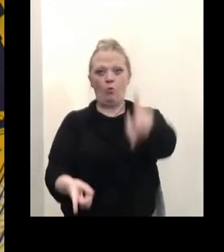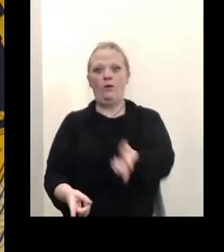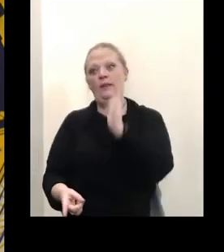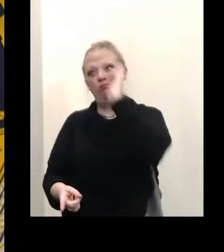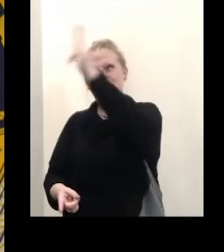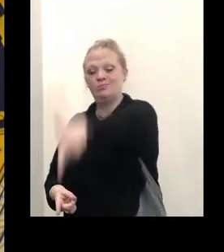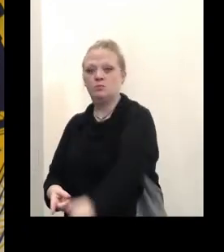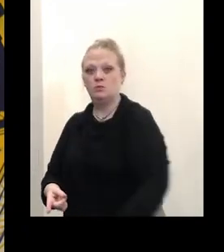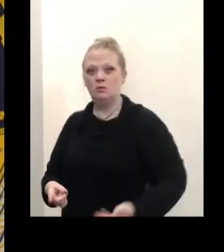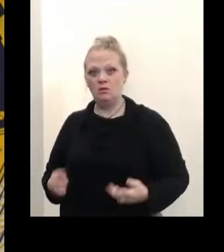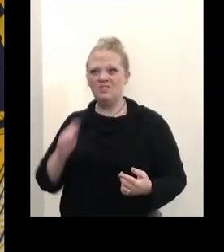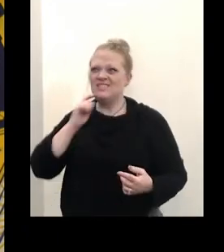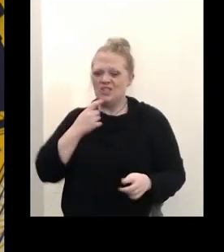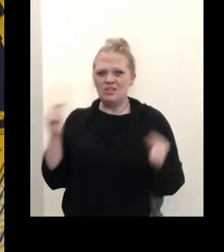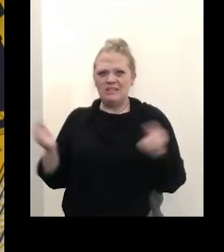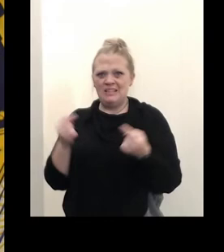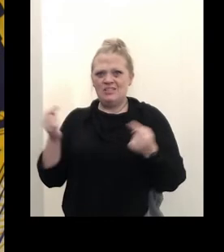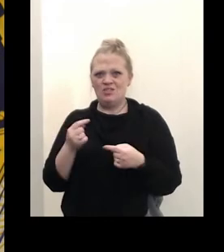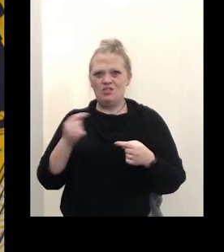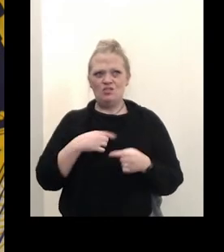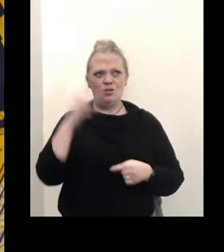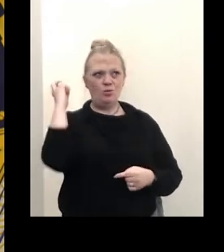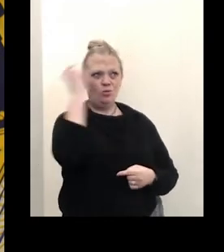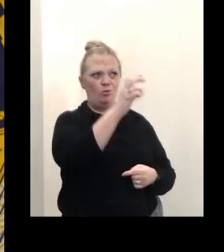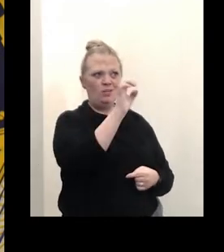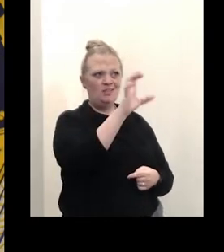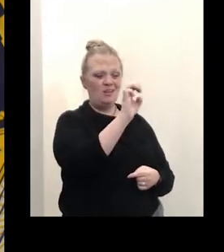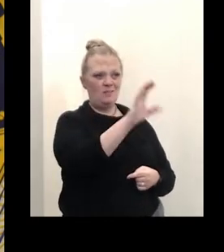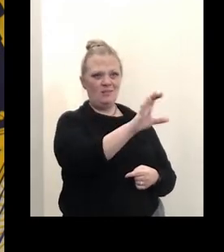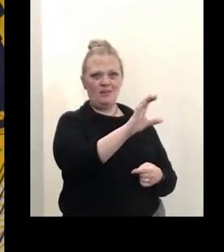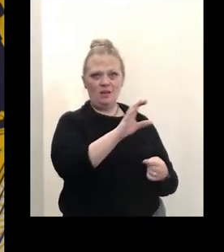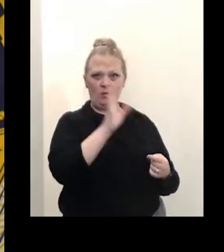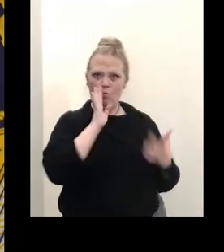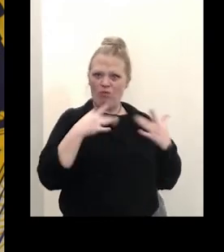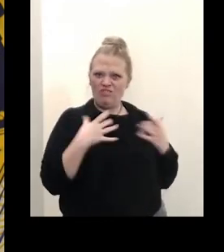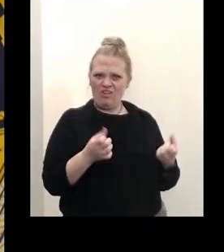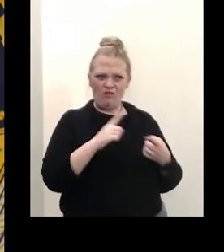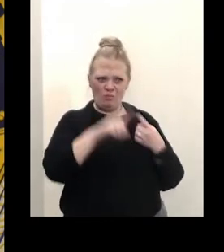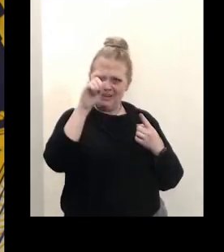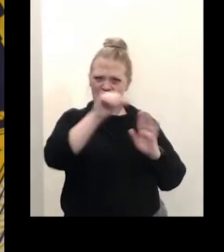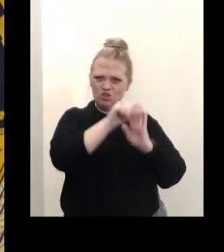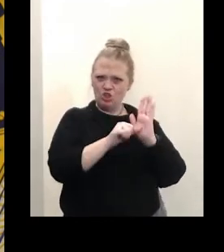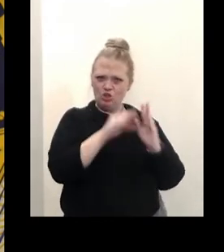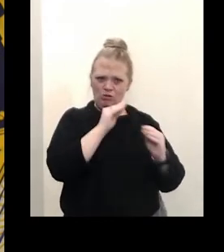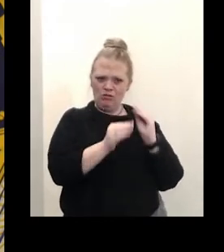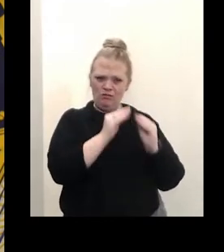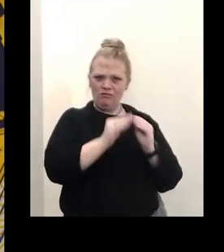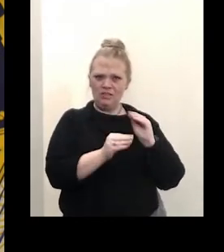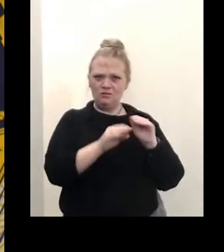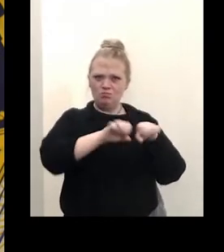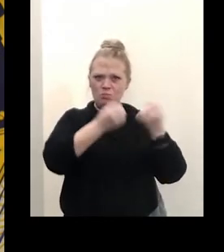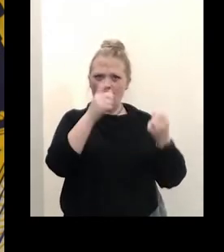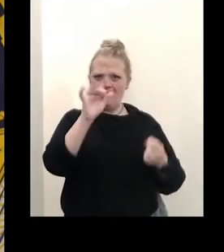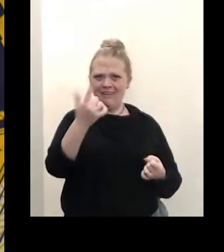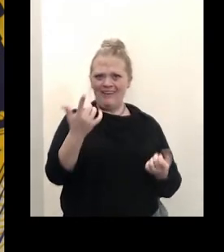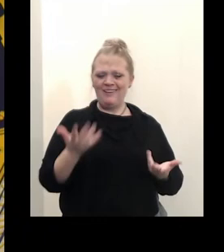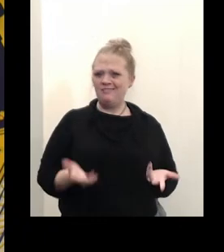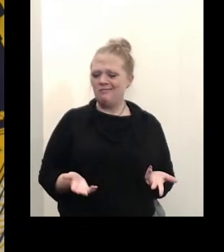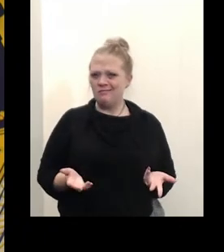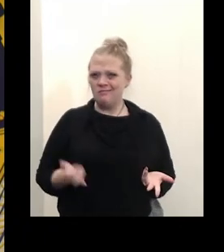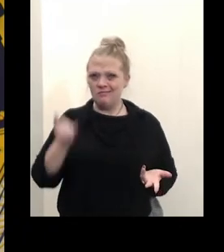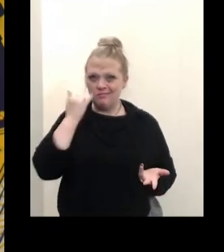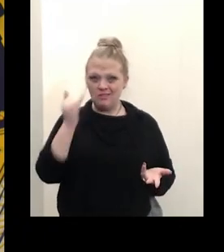taking ecmc it sounds like the employee will recover but required surgery to fix the broken leg if there had been no beds